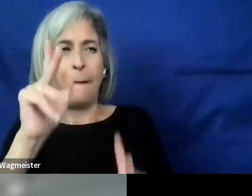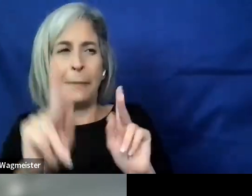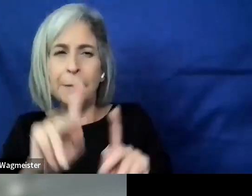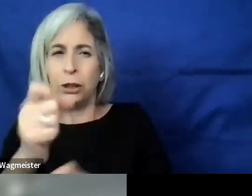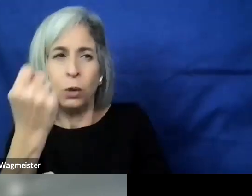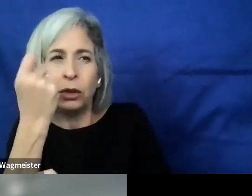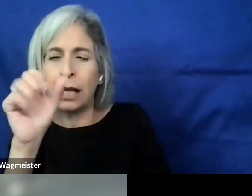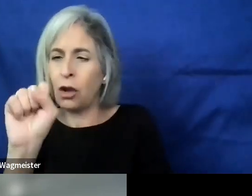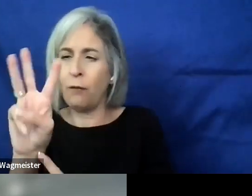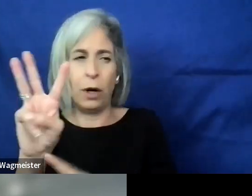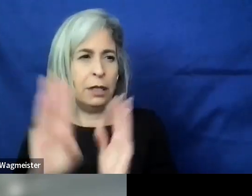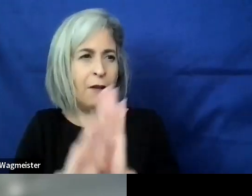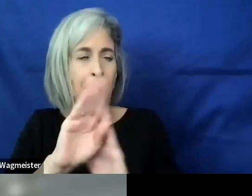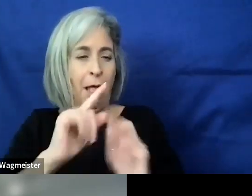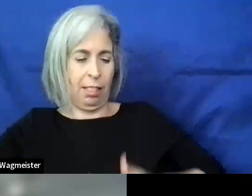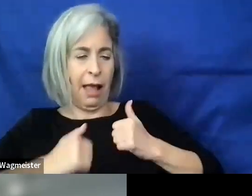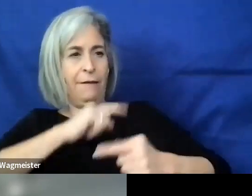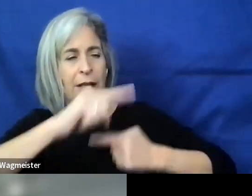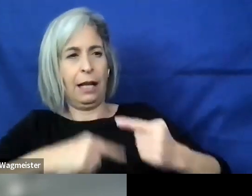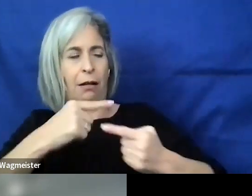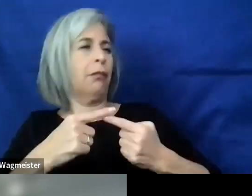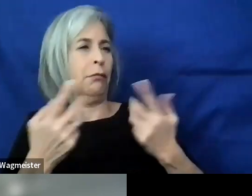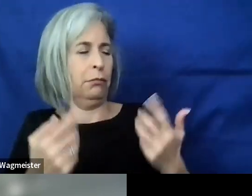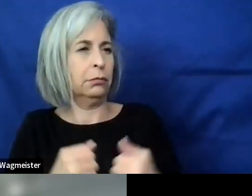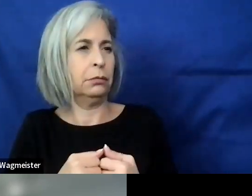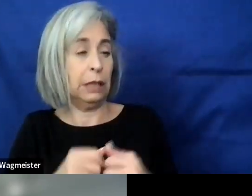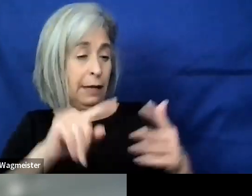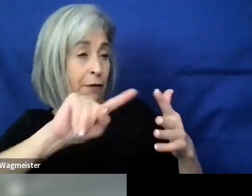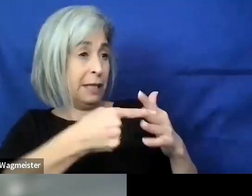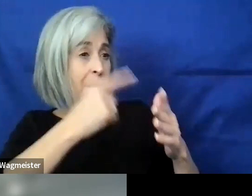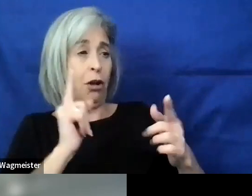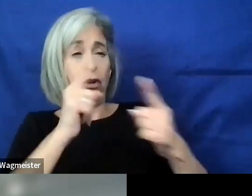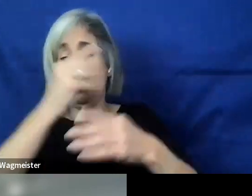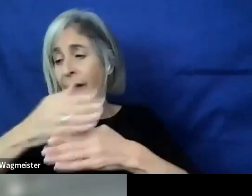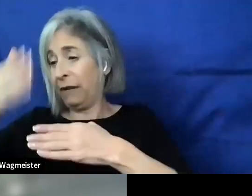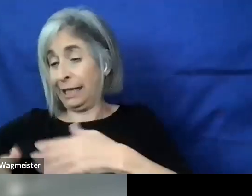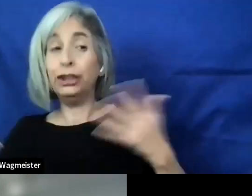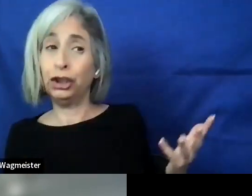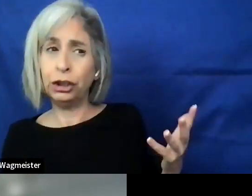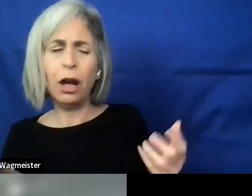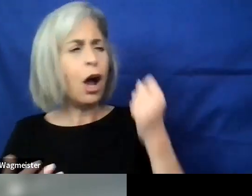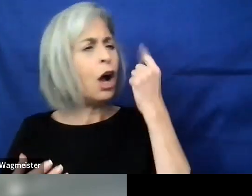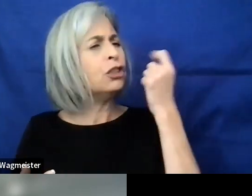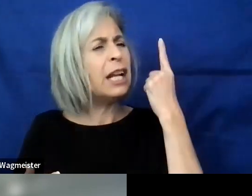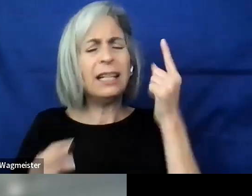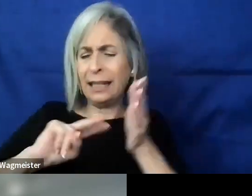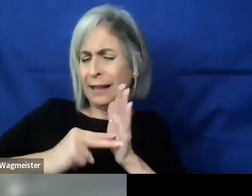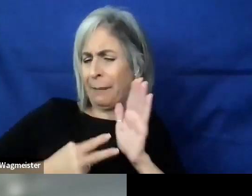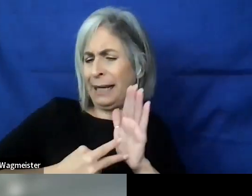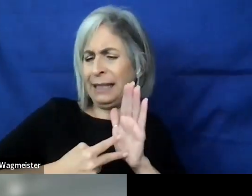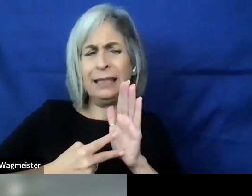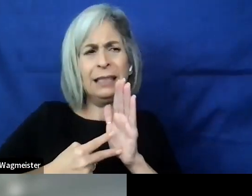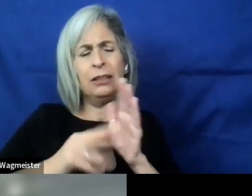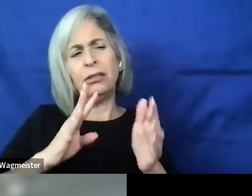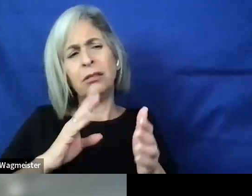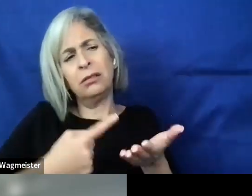the software development lifecycle, the SDLC, from start to finish. Really understanding, really does it mean when we